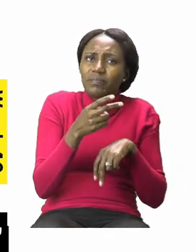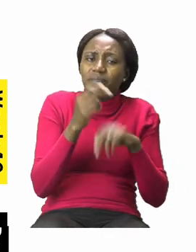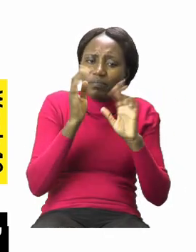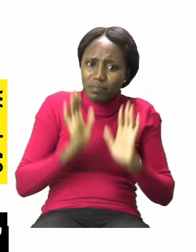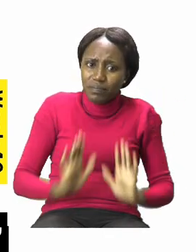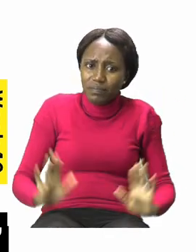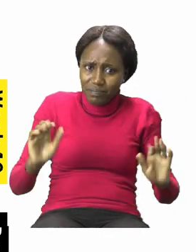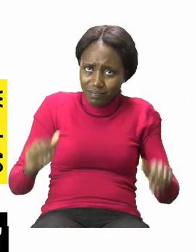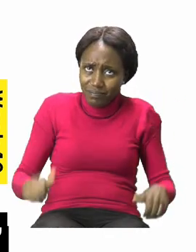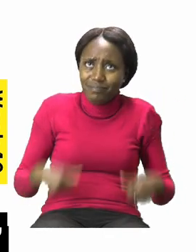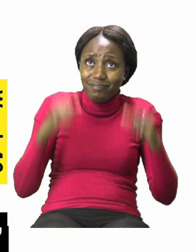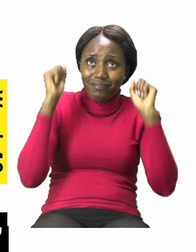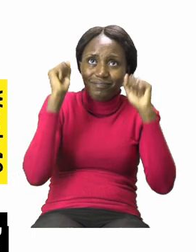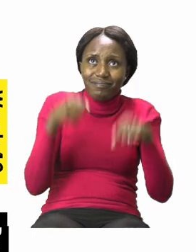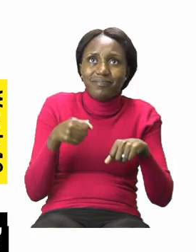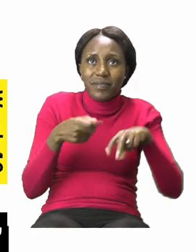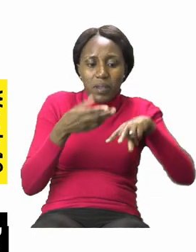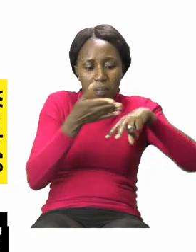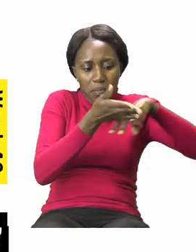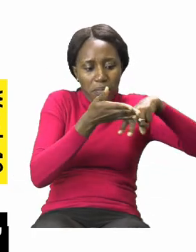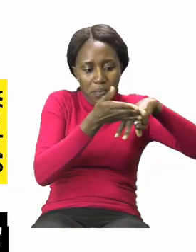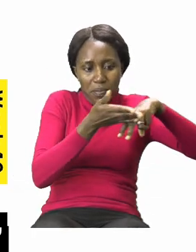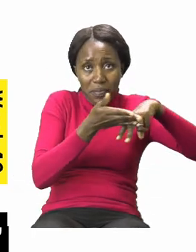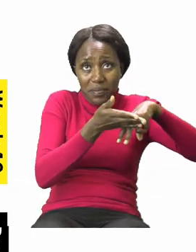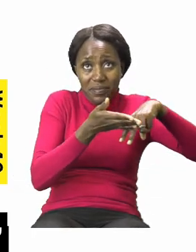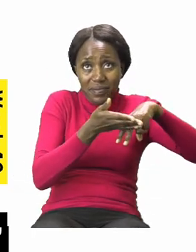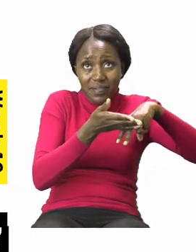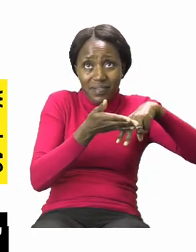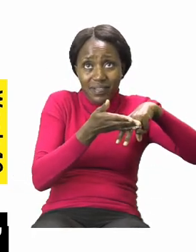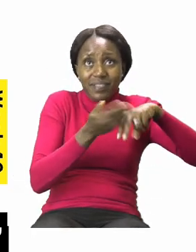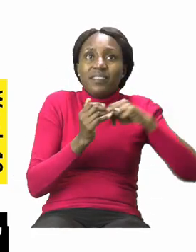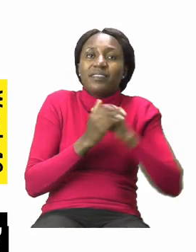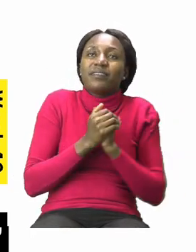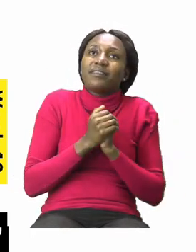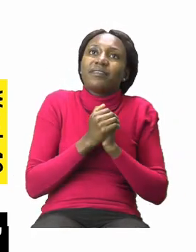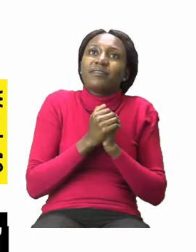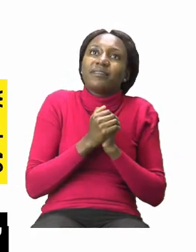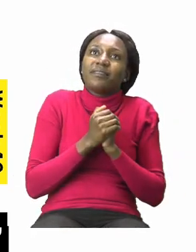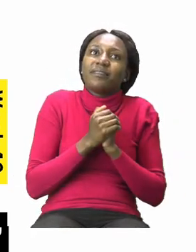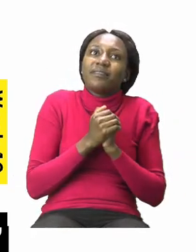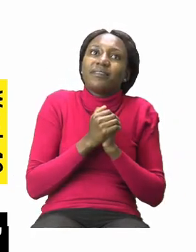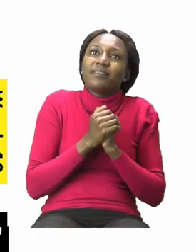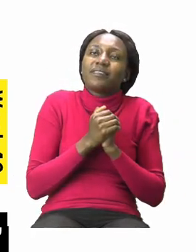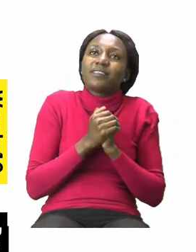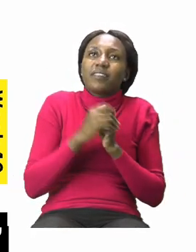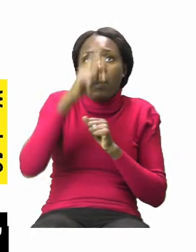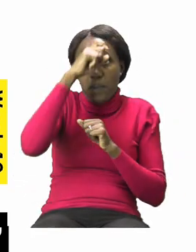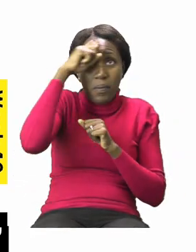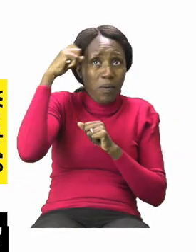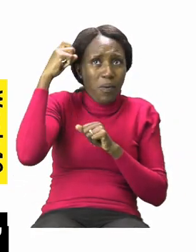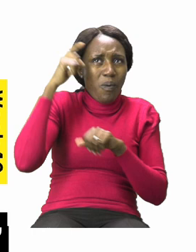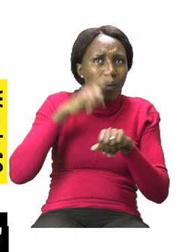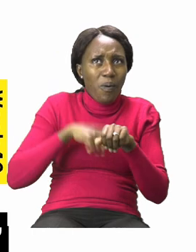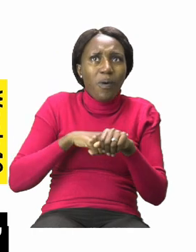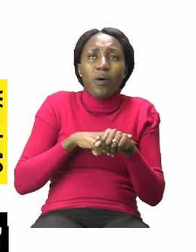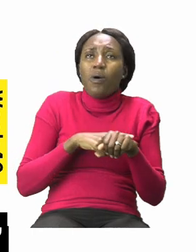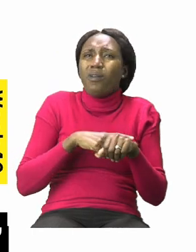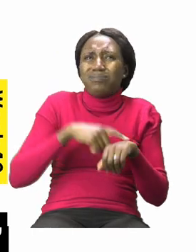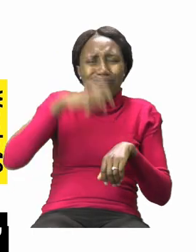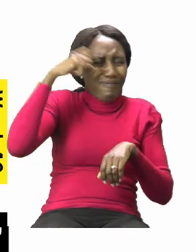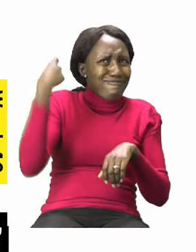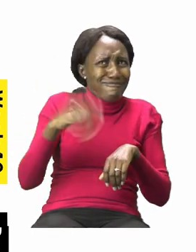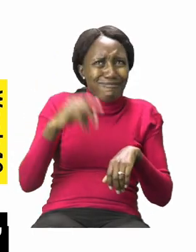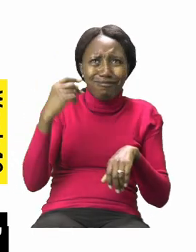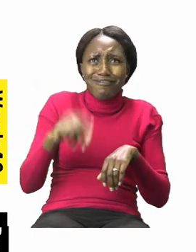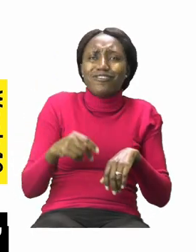boys can wear shorts. We wear shorts in summer because it's nice and hot. We want our